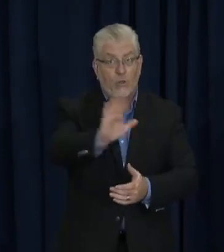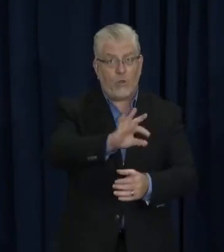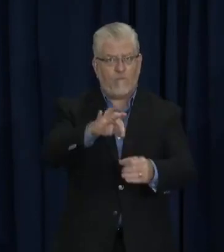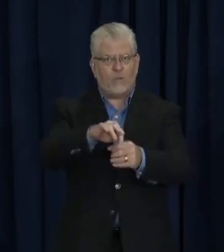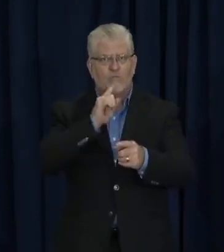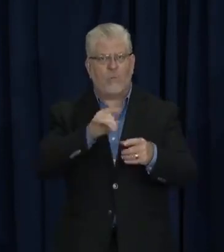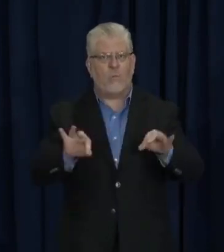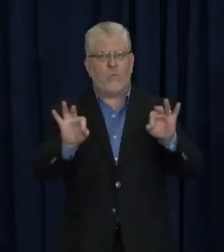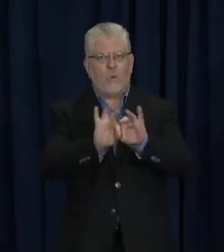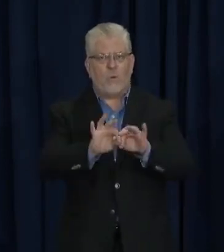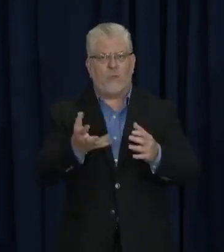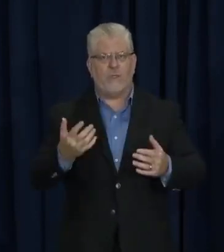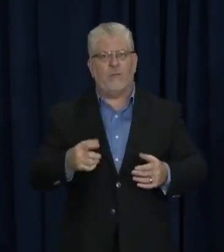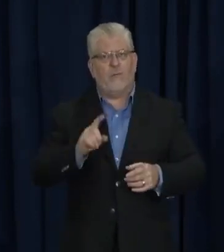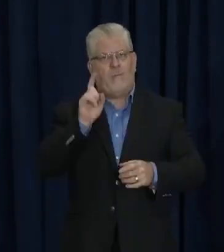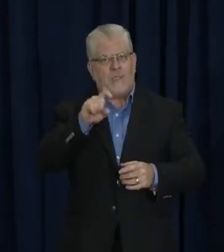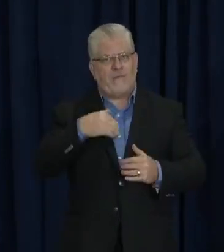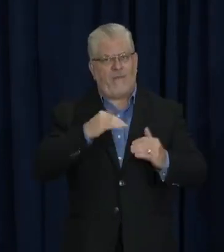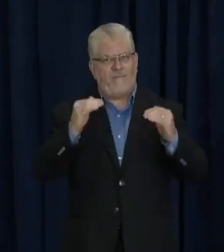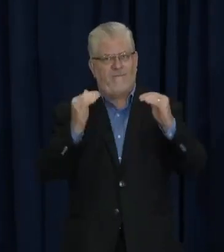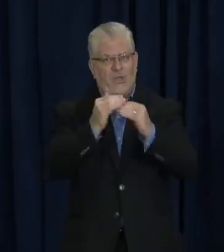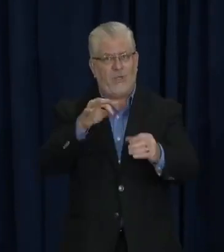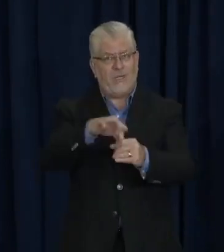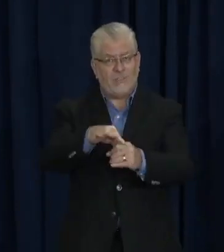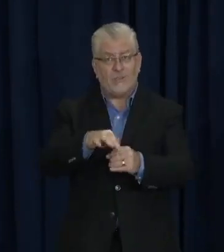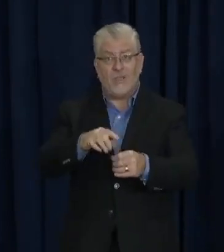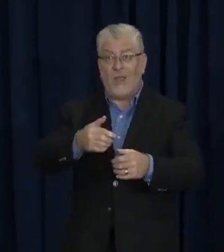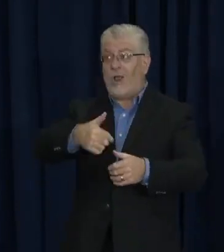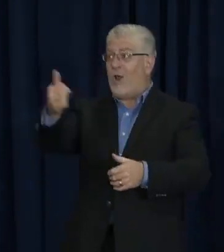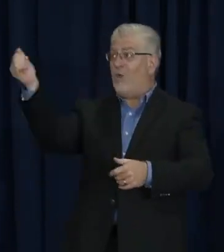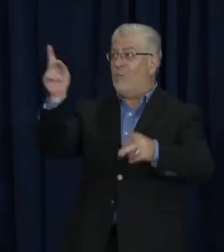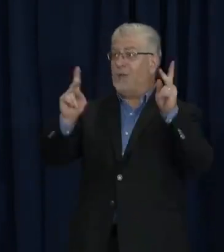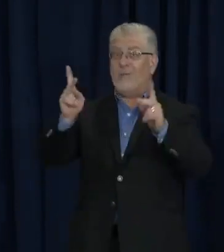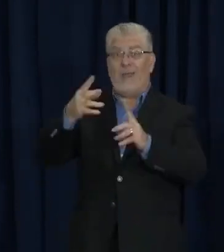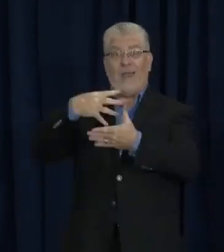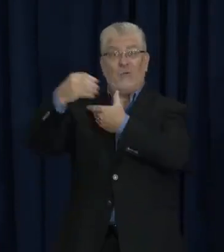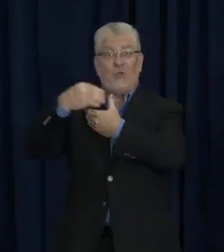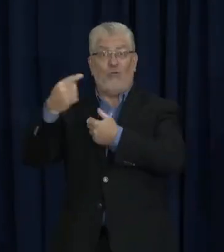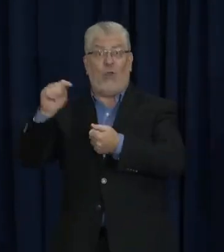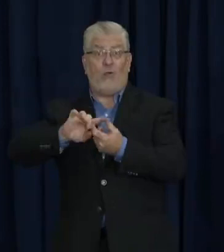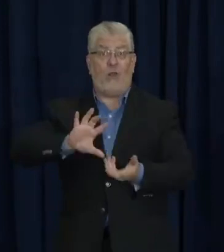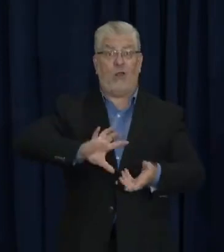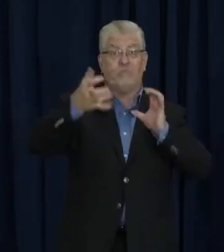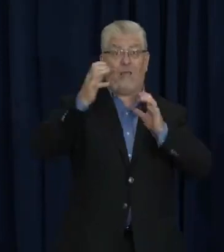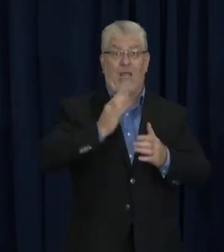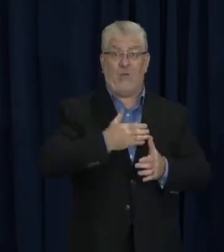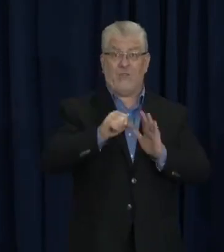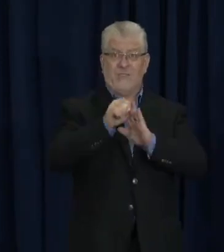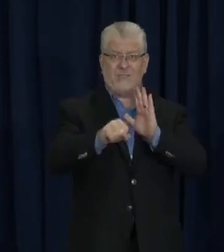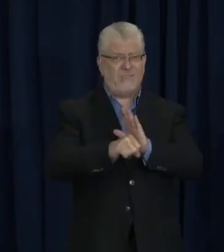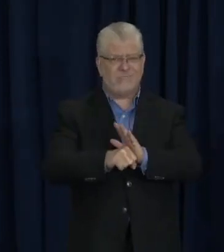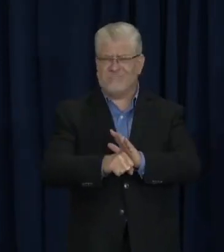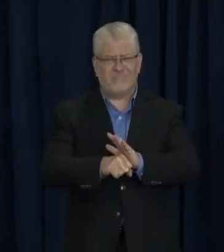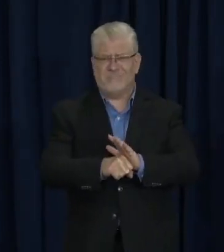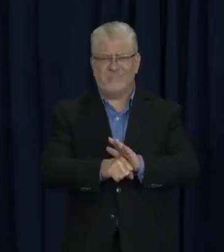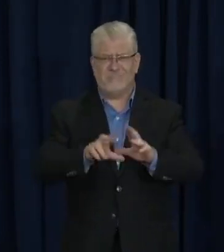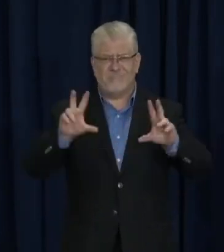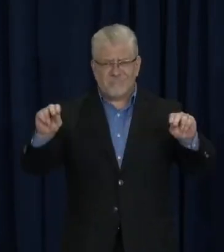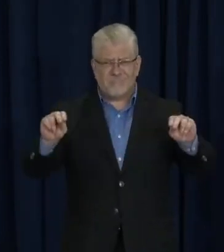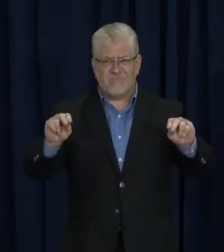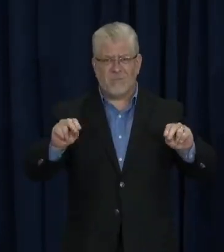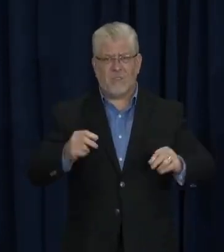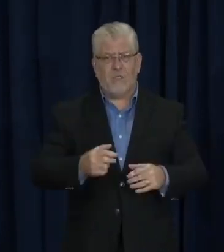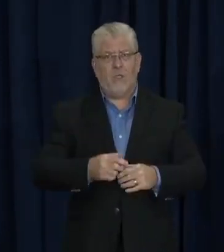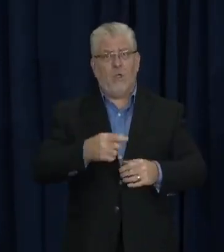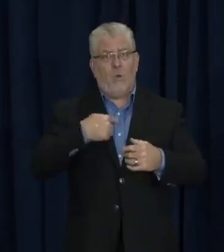free of external influences. We need to have confidence that people are choosing their leaders and that the